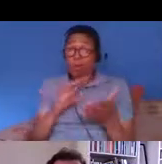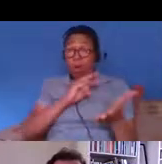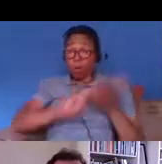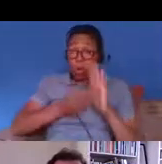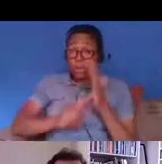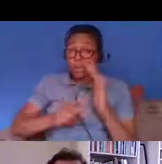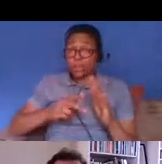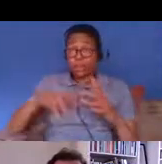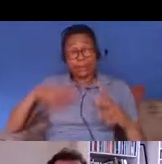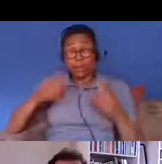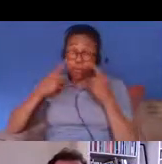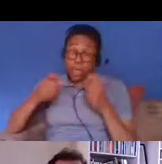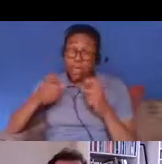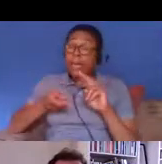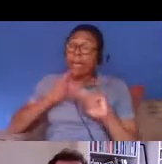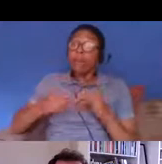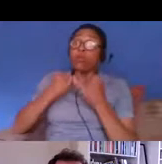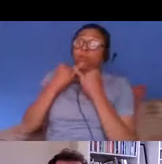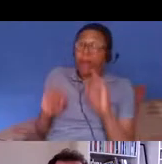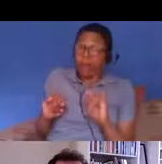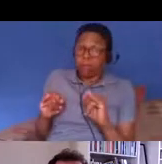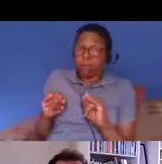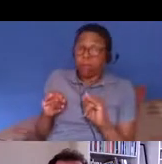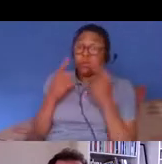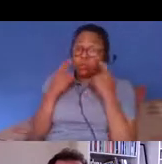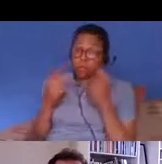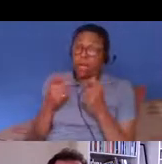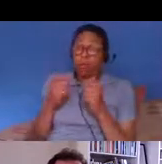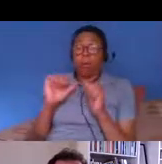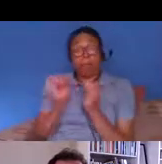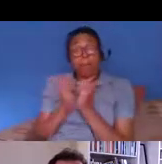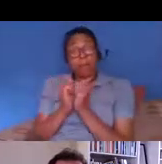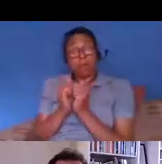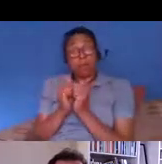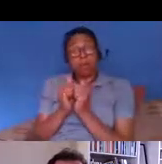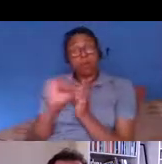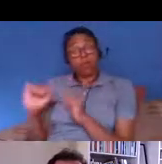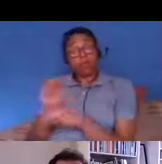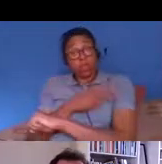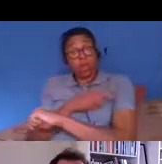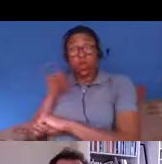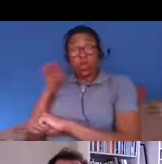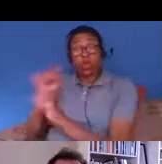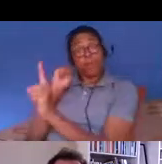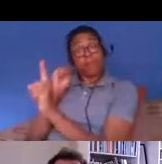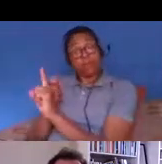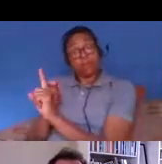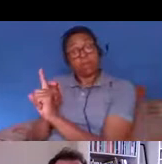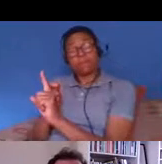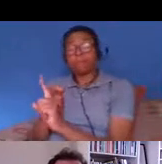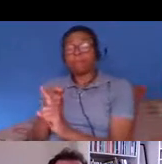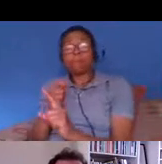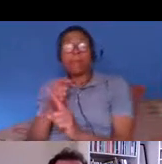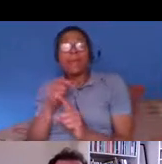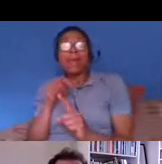components um in the windrush scandal i think because it really um you know people lost their jobs of course if you lose your